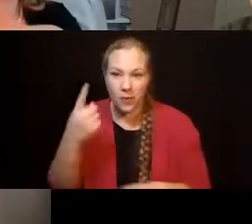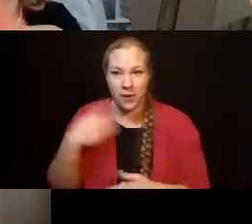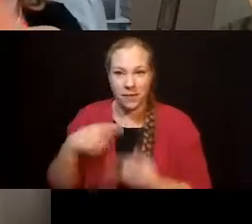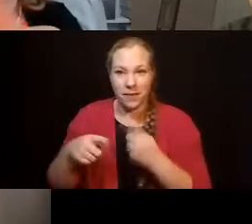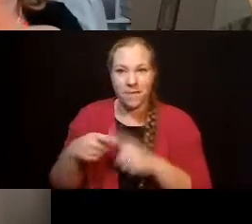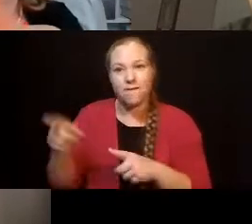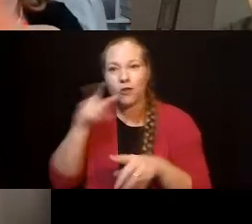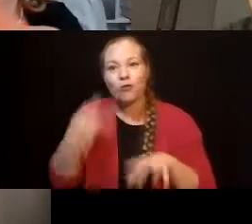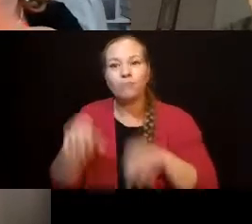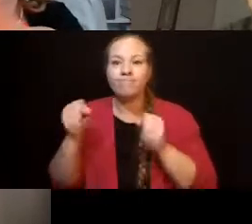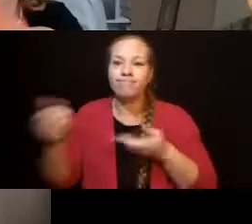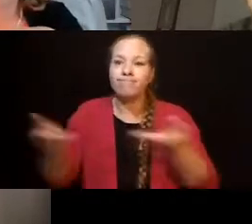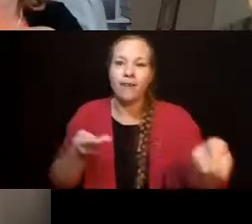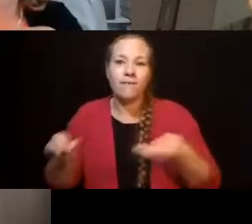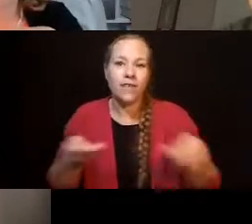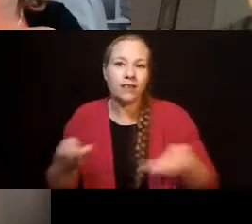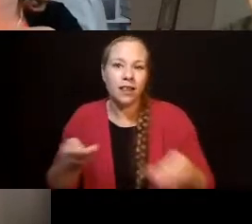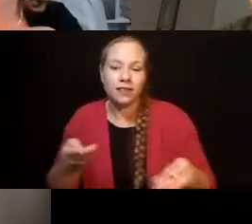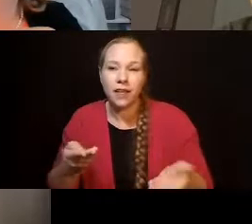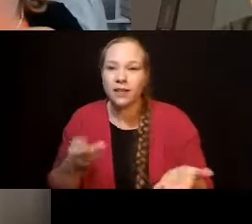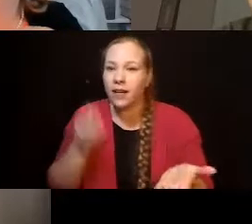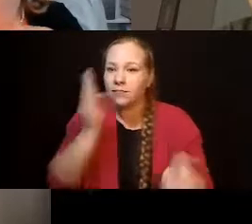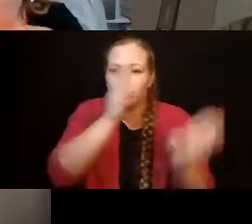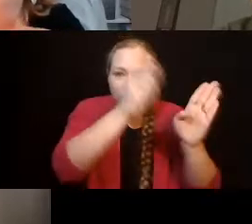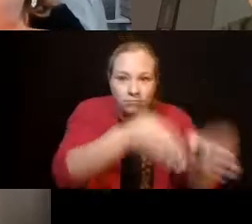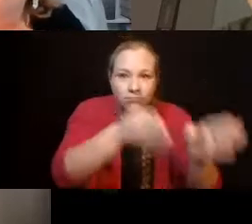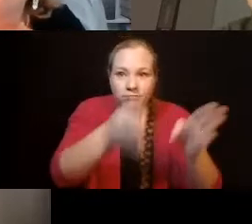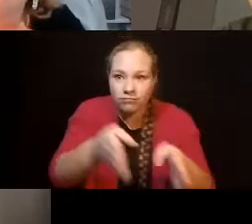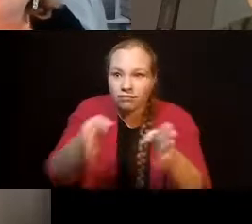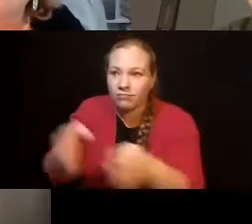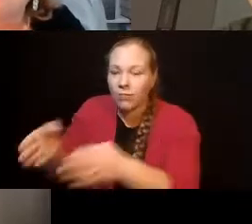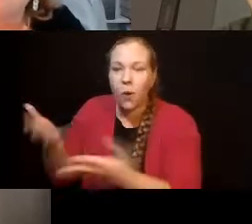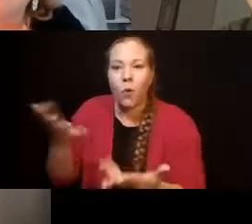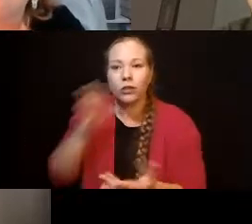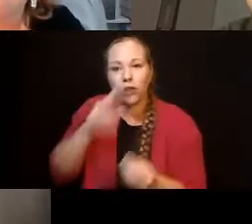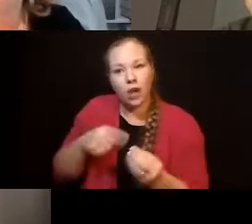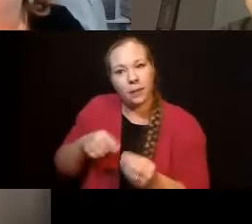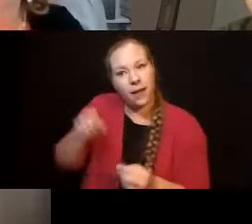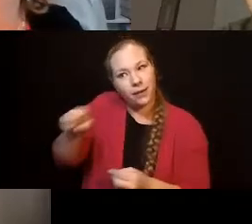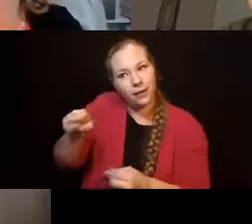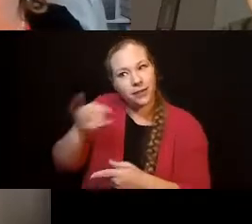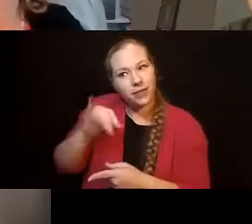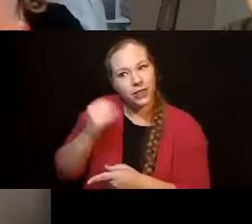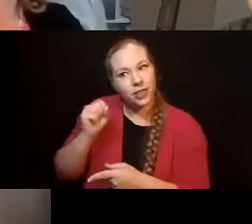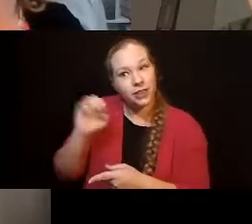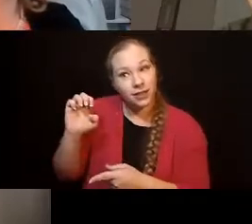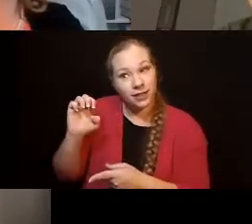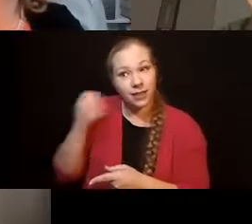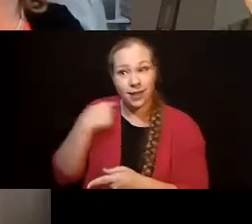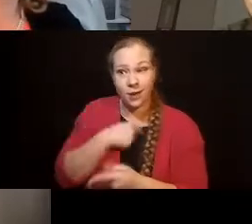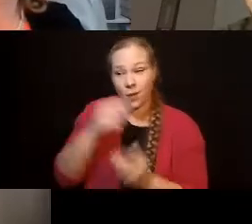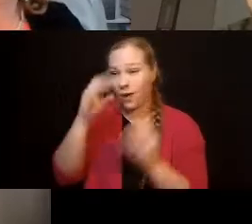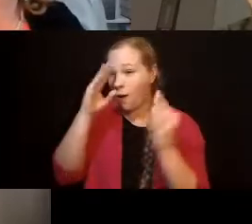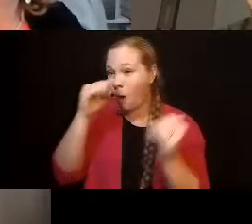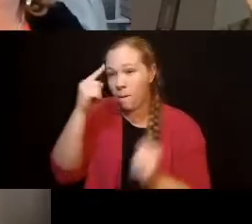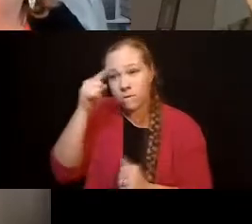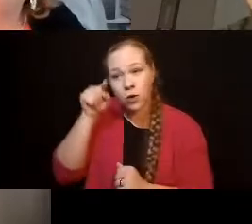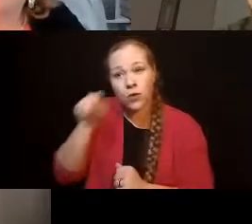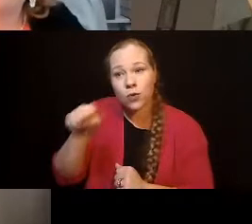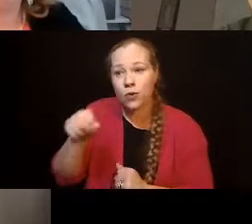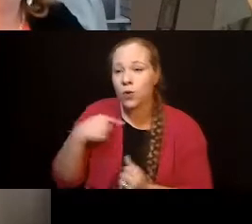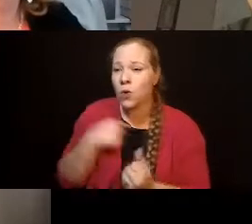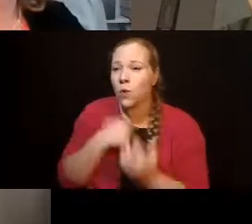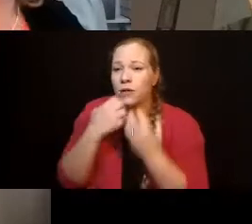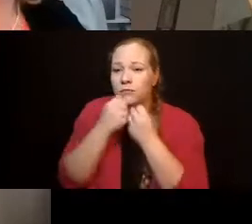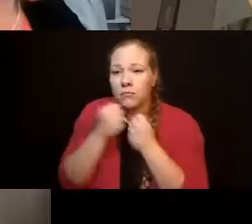talked about everybody's hopes and dreams for Jesse and Jesse's hopes and dreams for Jesse. We talked about what Jess was